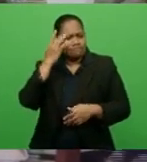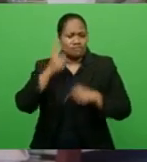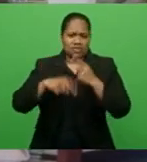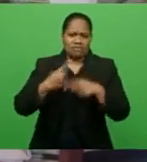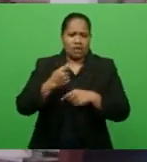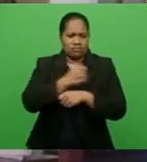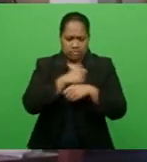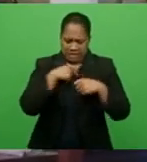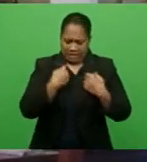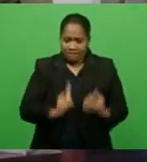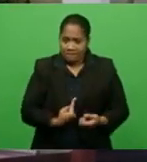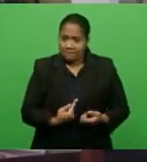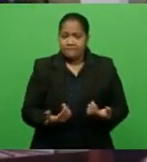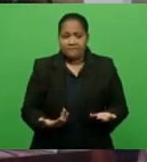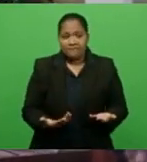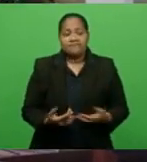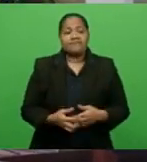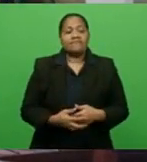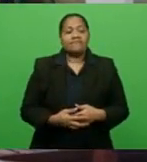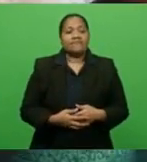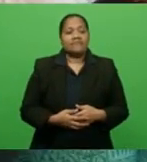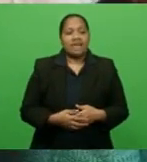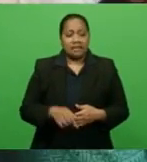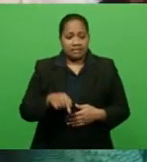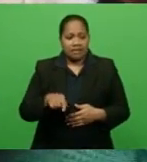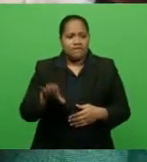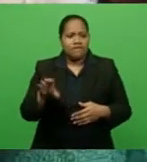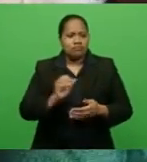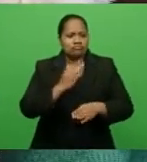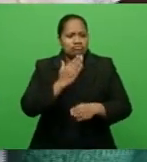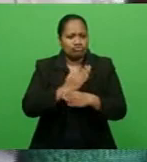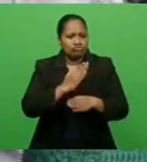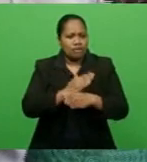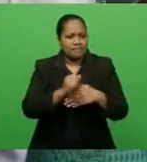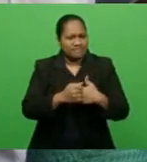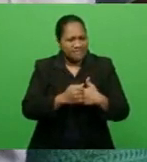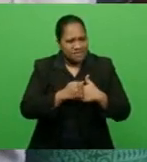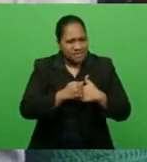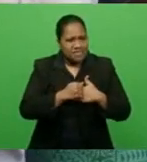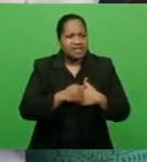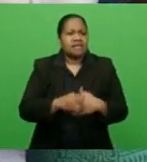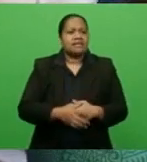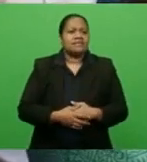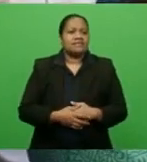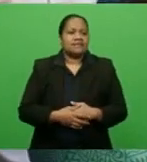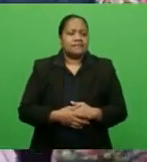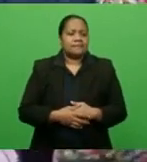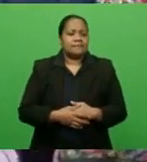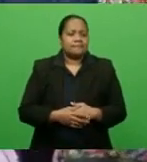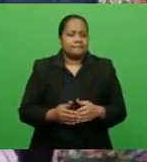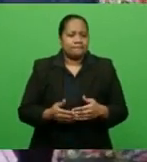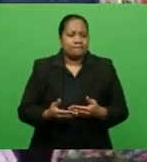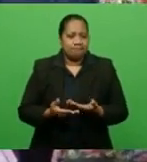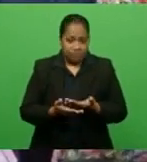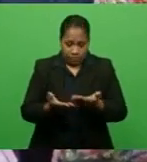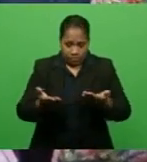ourselves, and that goes from job security to the effects of border closures and all that, you have been working hard to keep all